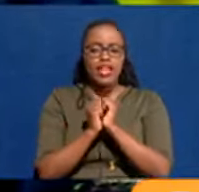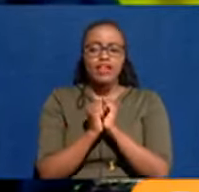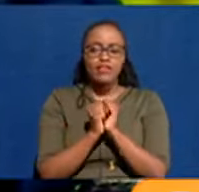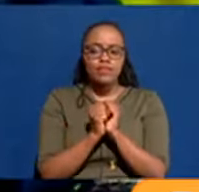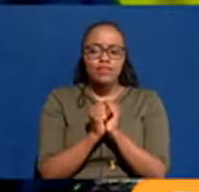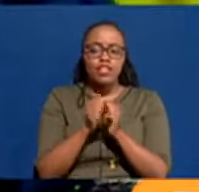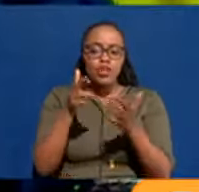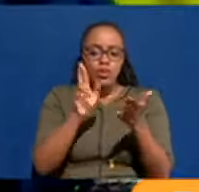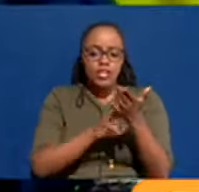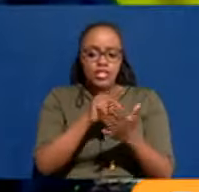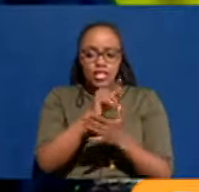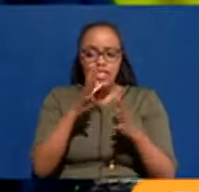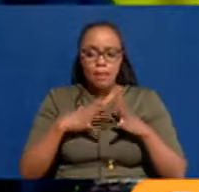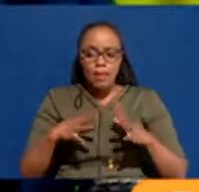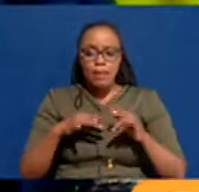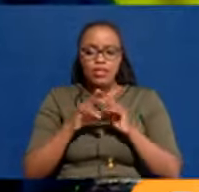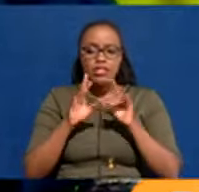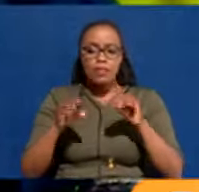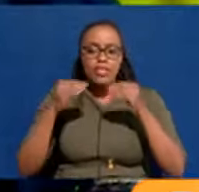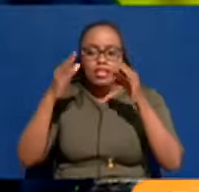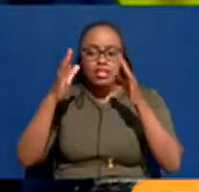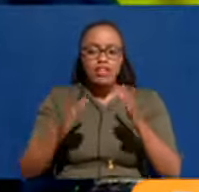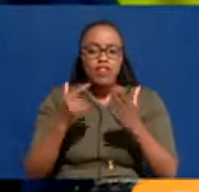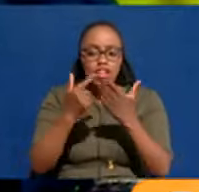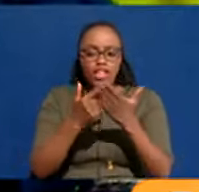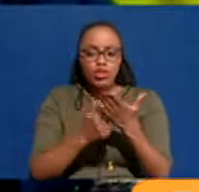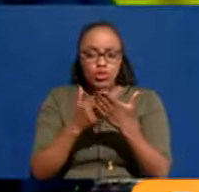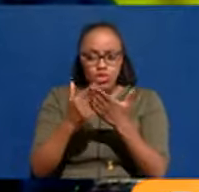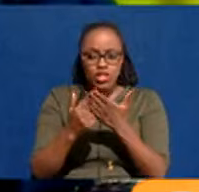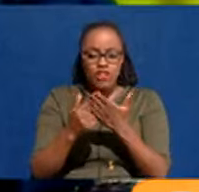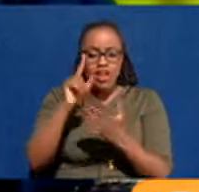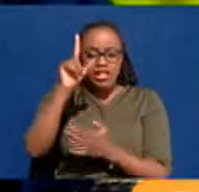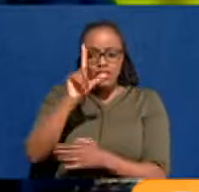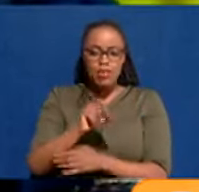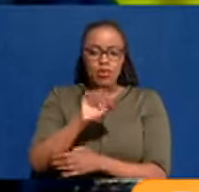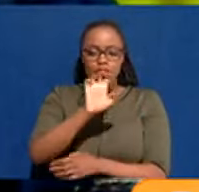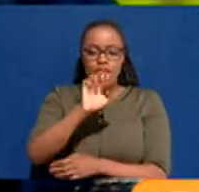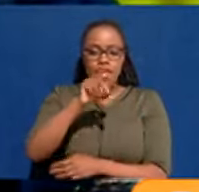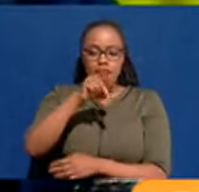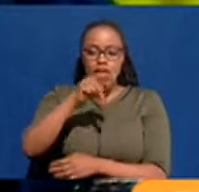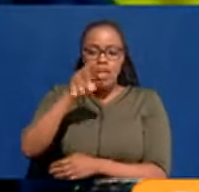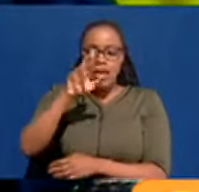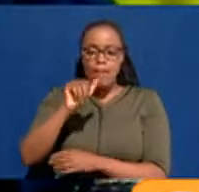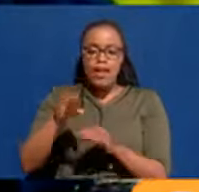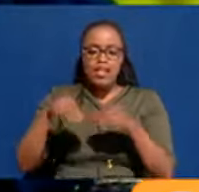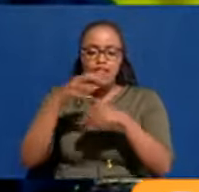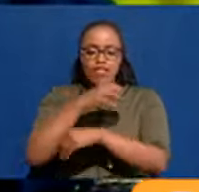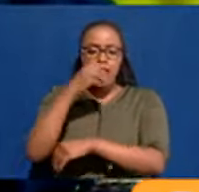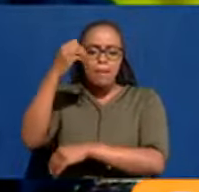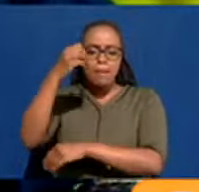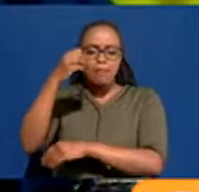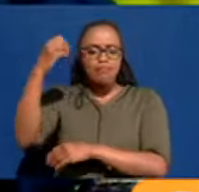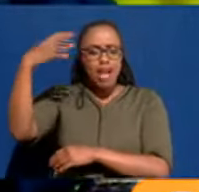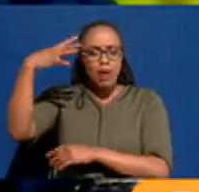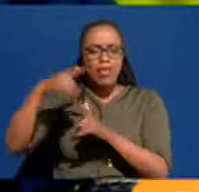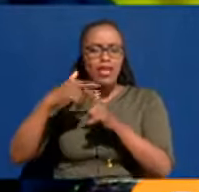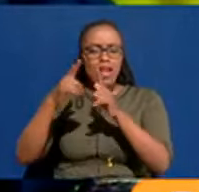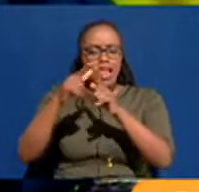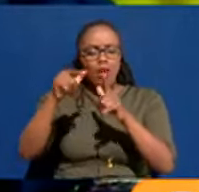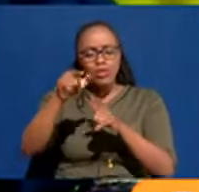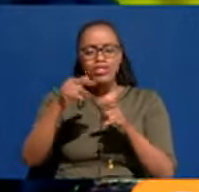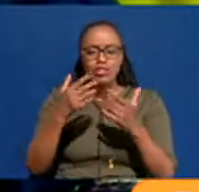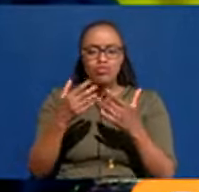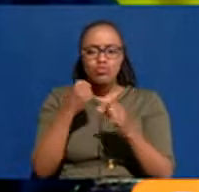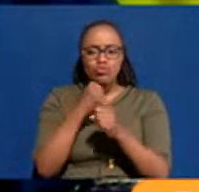Register them as your distributors. Negotiate a lower tariff with EFRA. Give them the power. Let them pay and let them distribute. Give them better